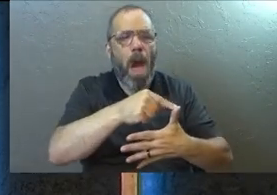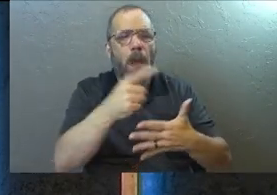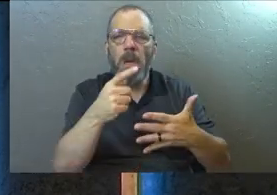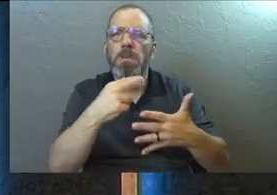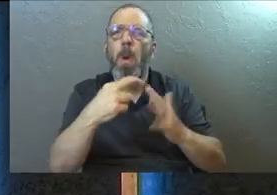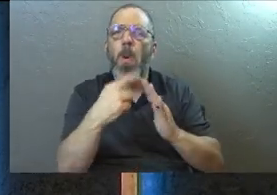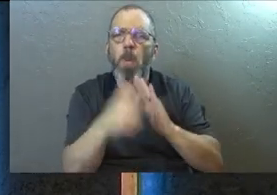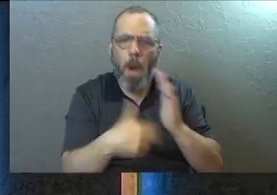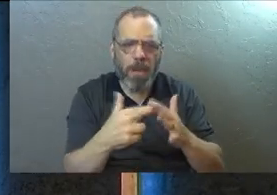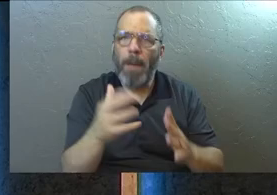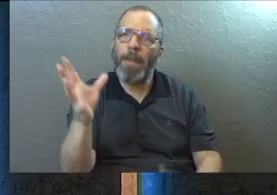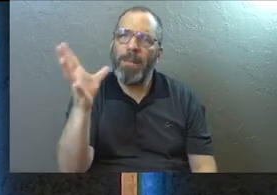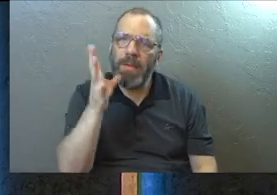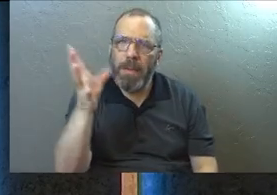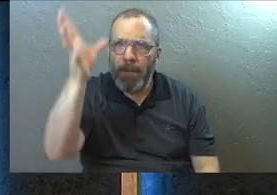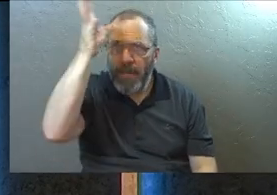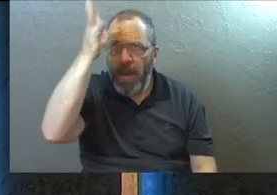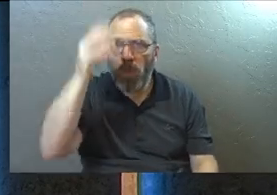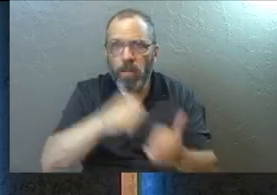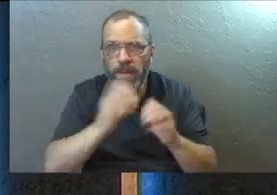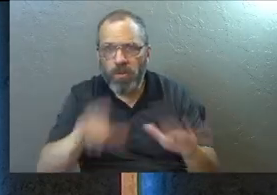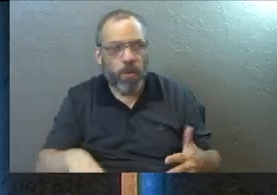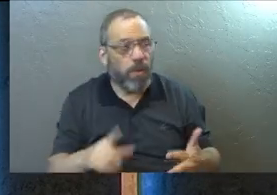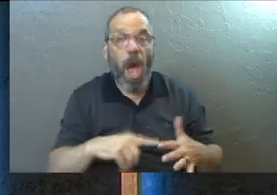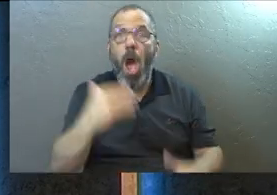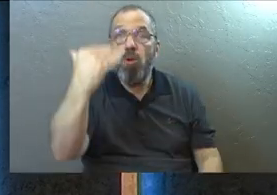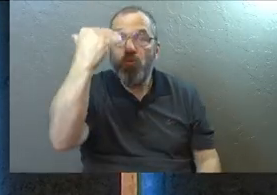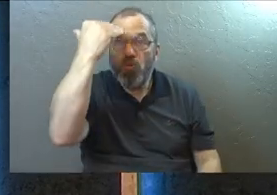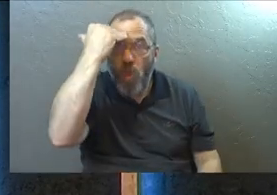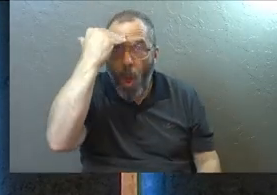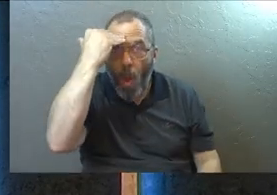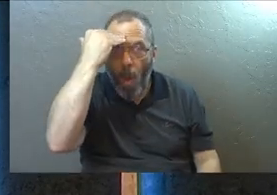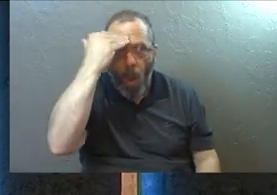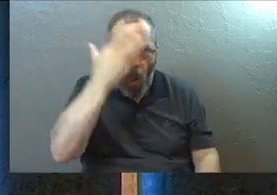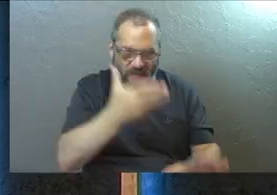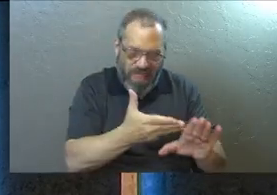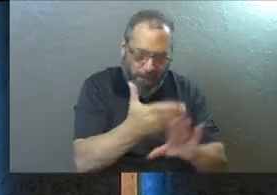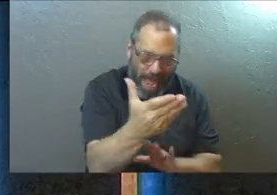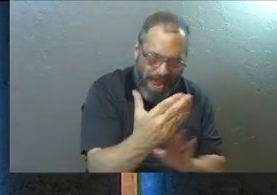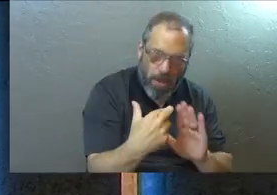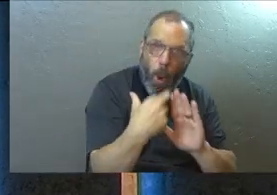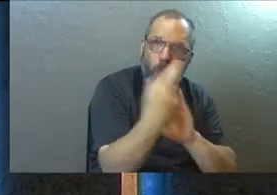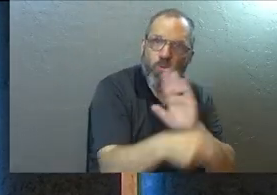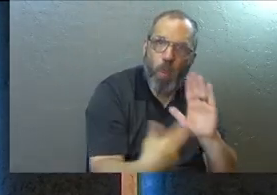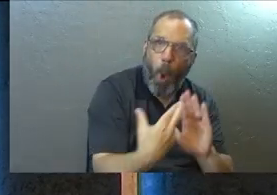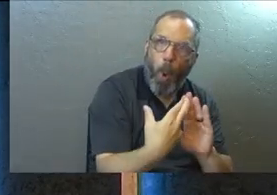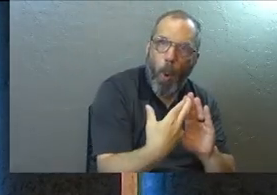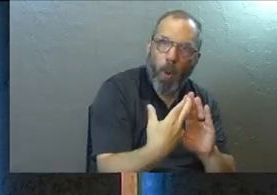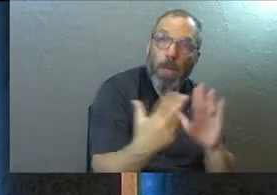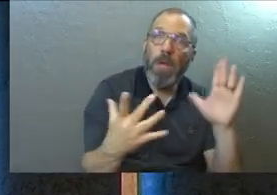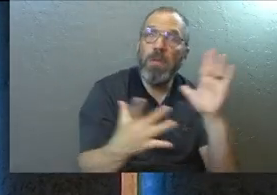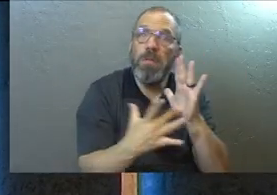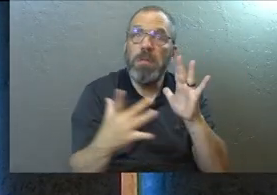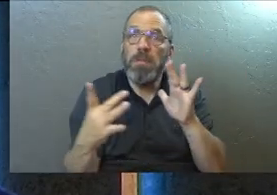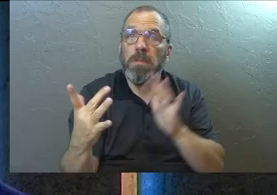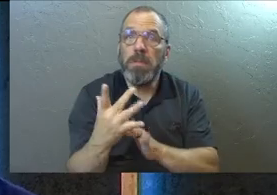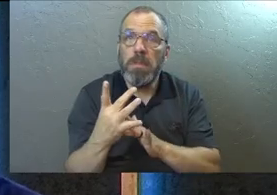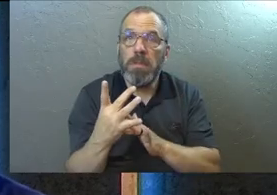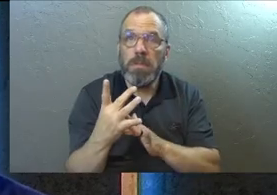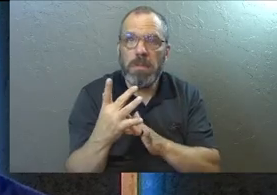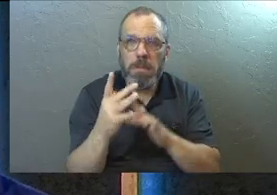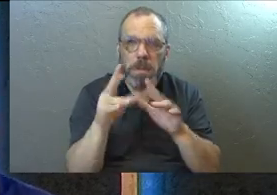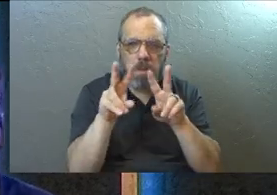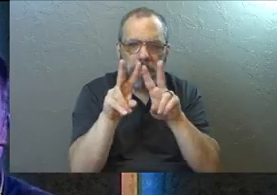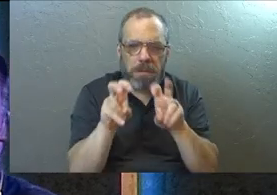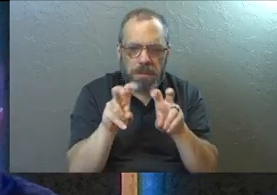different roles that you play as a parent with your kids. You better know which one is the main one. Jesus is going to pick this